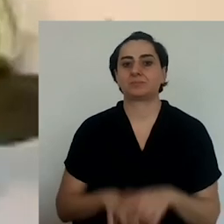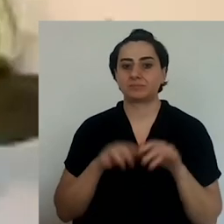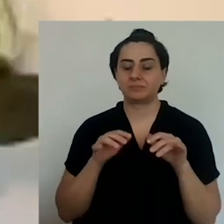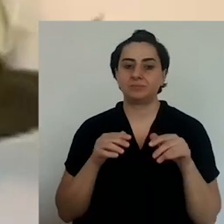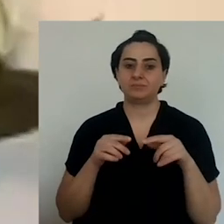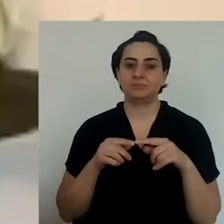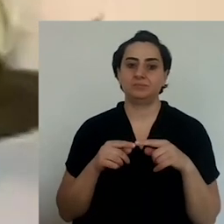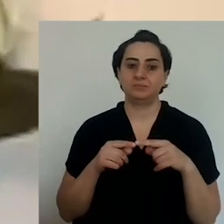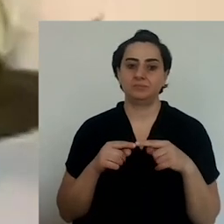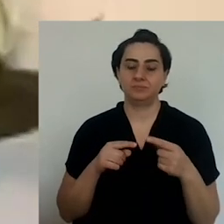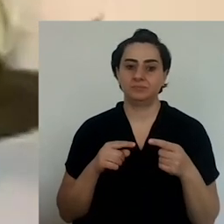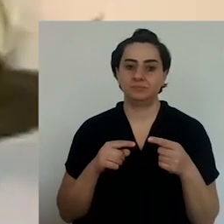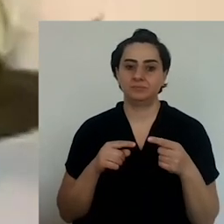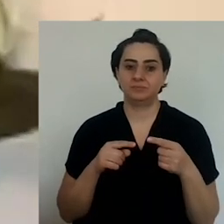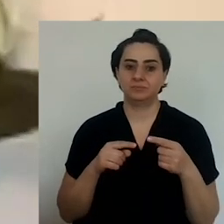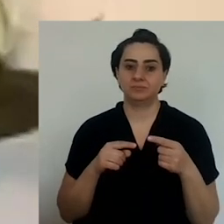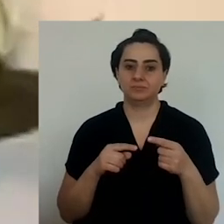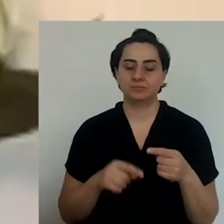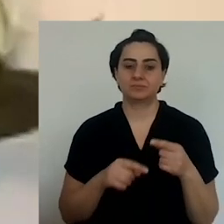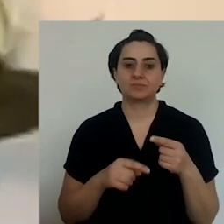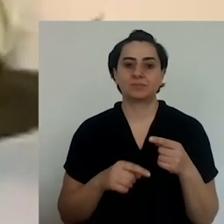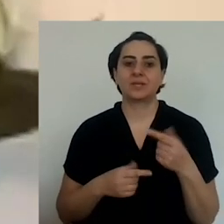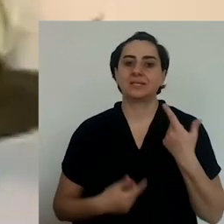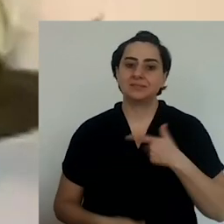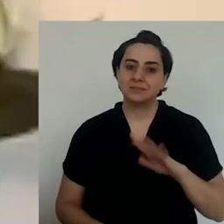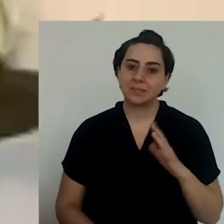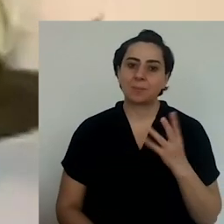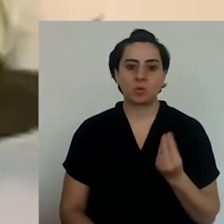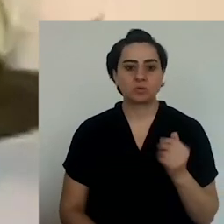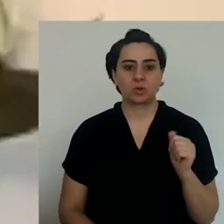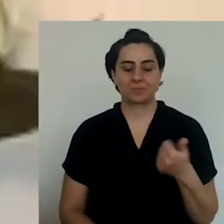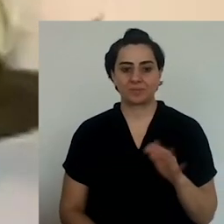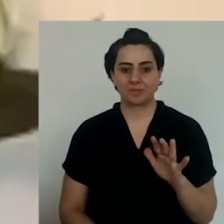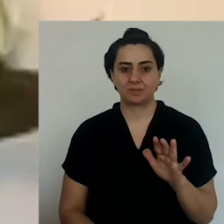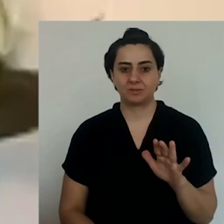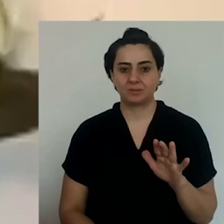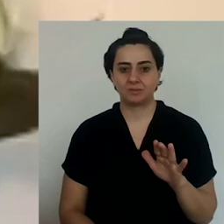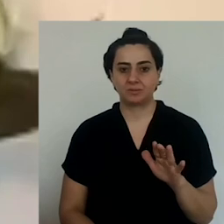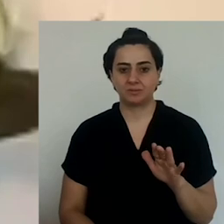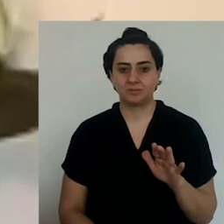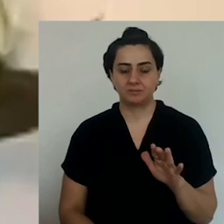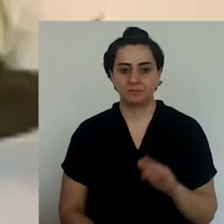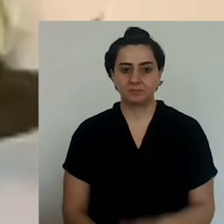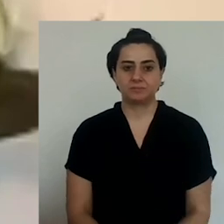have Rukula as well.